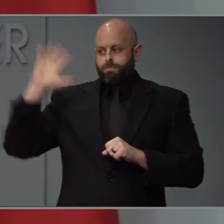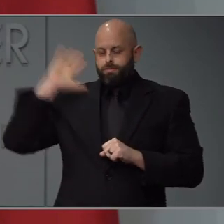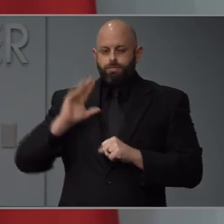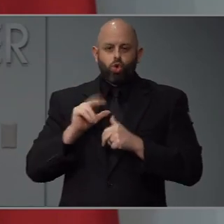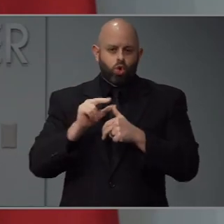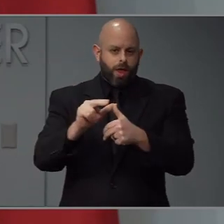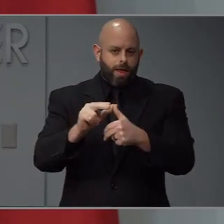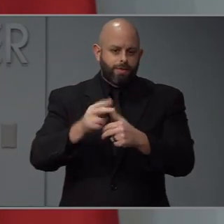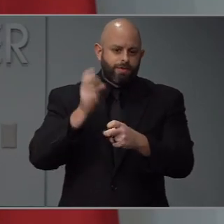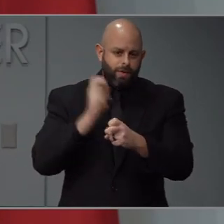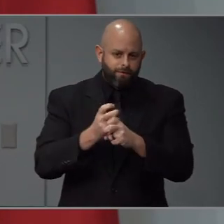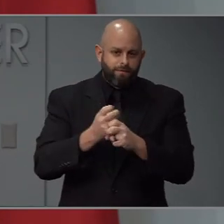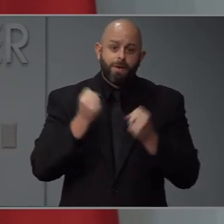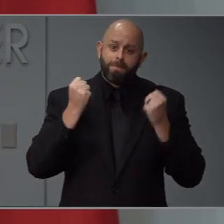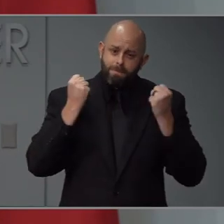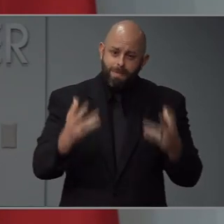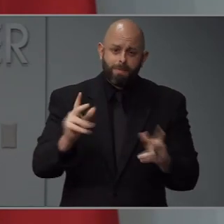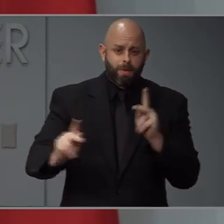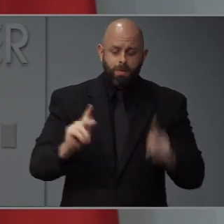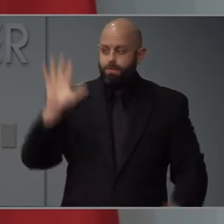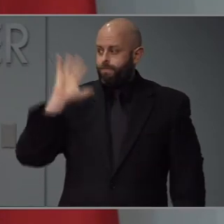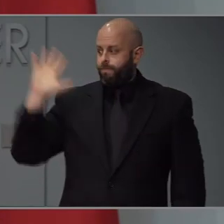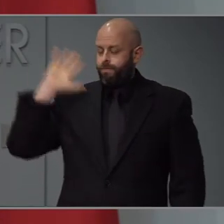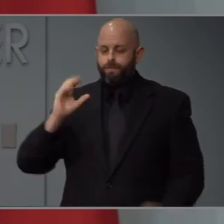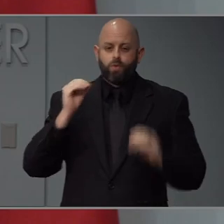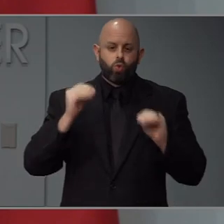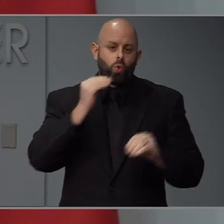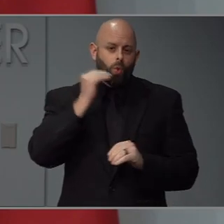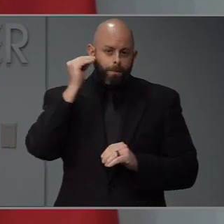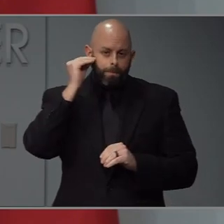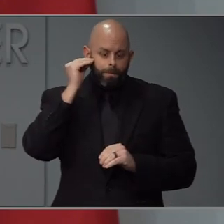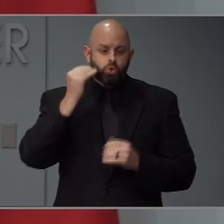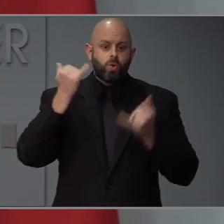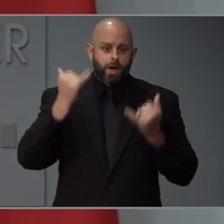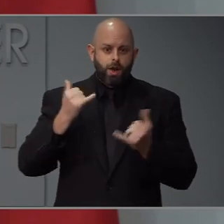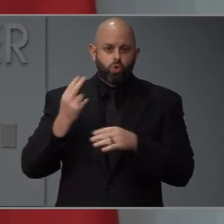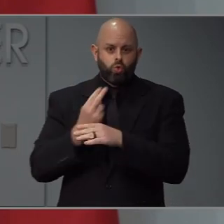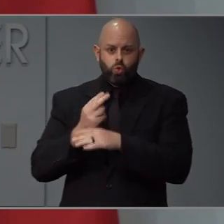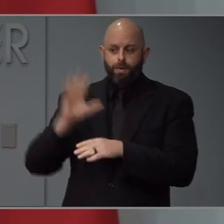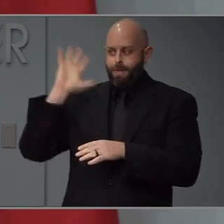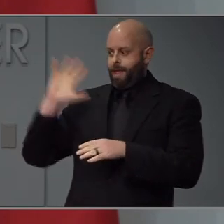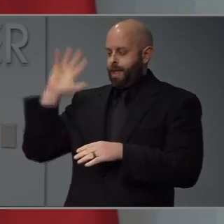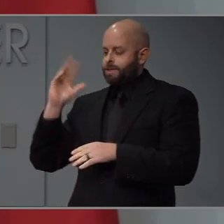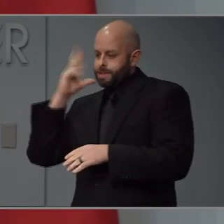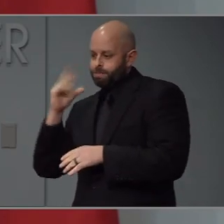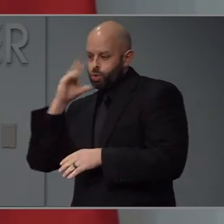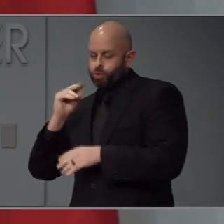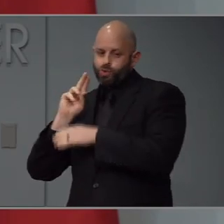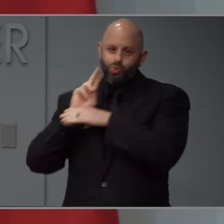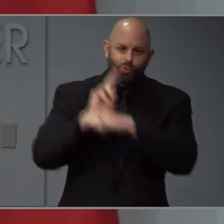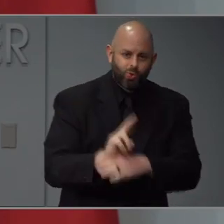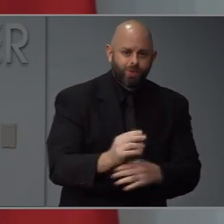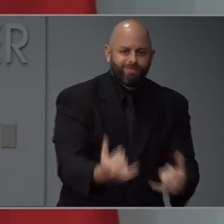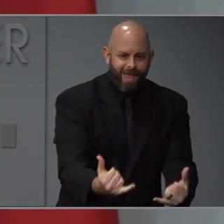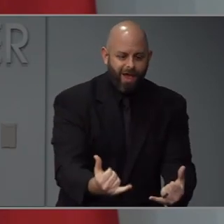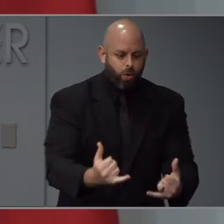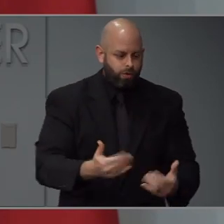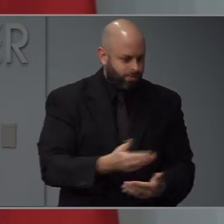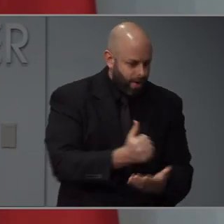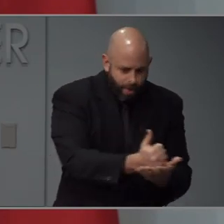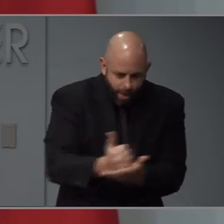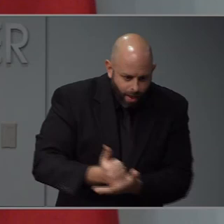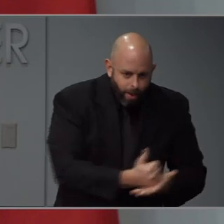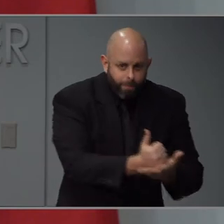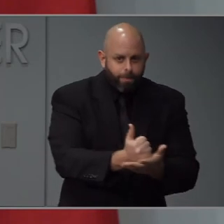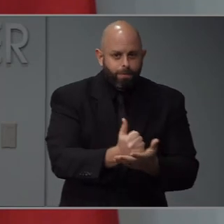importance of housing stability through times of crisis. So our tombs are working hard on this issue. It's not easy. Housing is a hard issue in